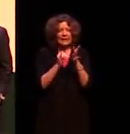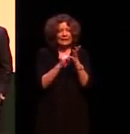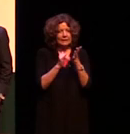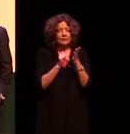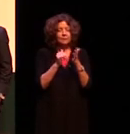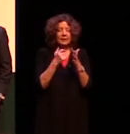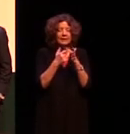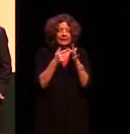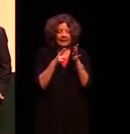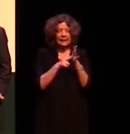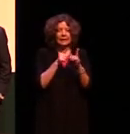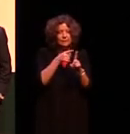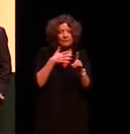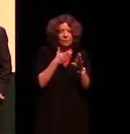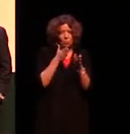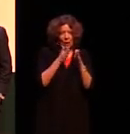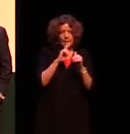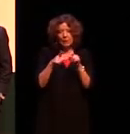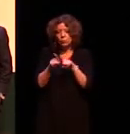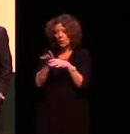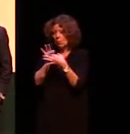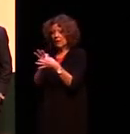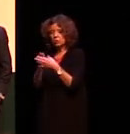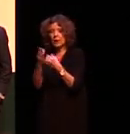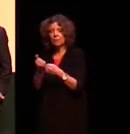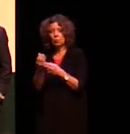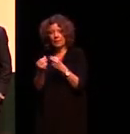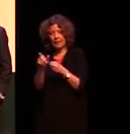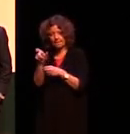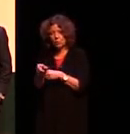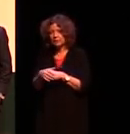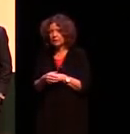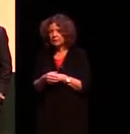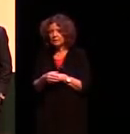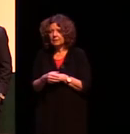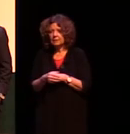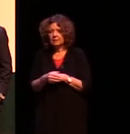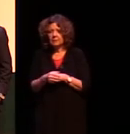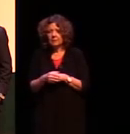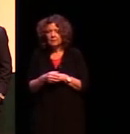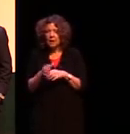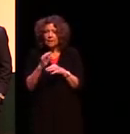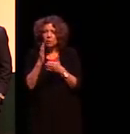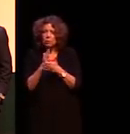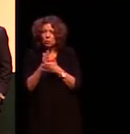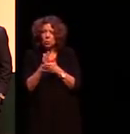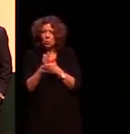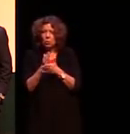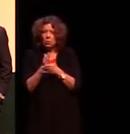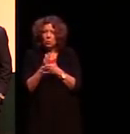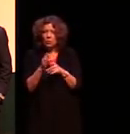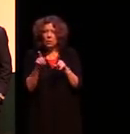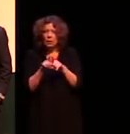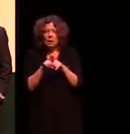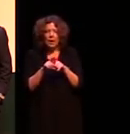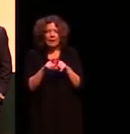also depending on the relationship that you had with that person mm-hmm it was all I don't know if it's like a pseudo language but it was almost sounded like if it was